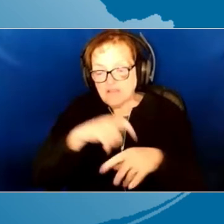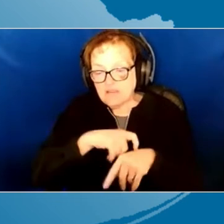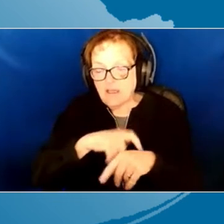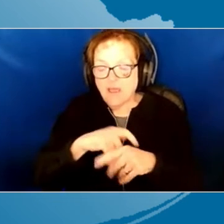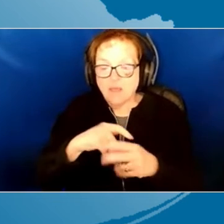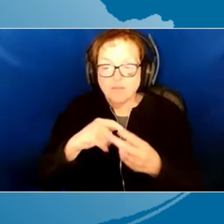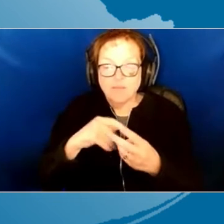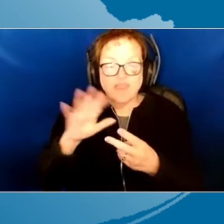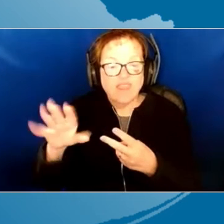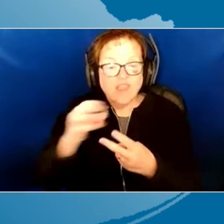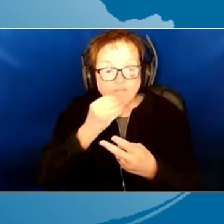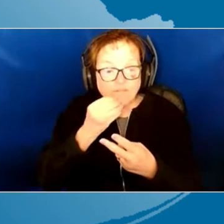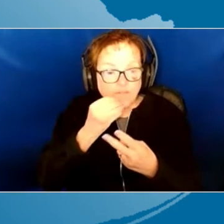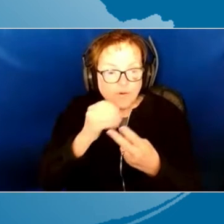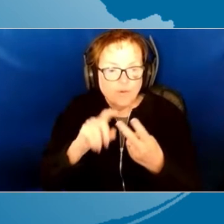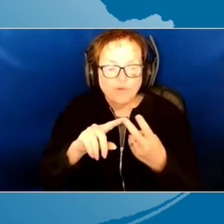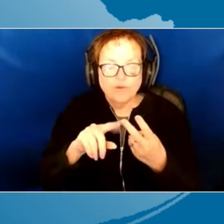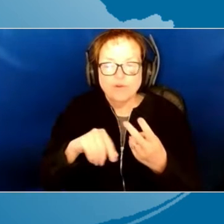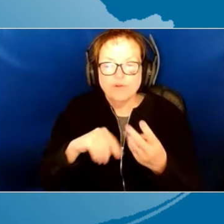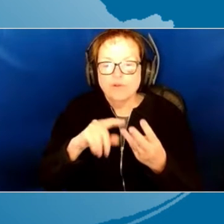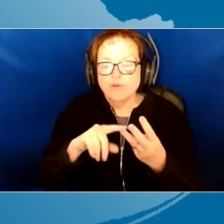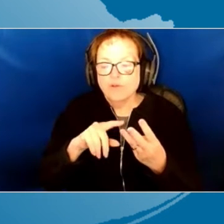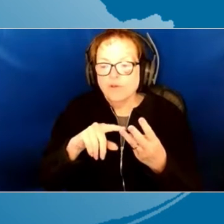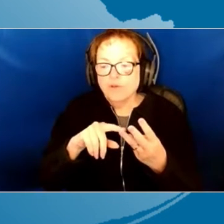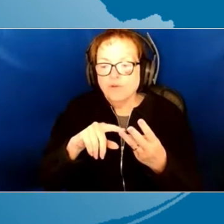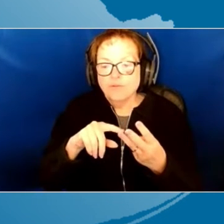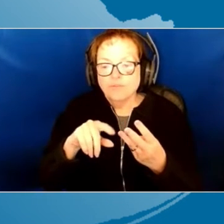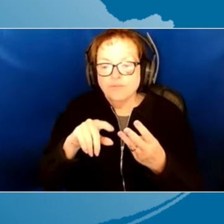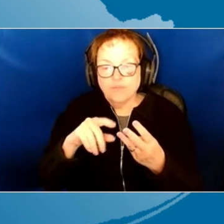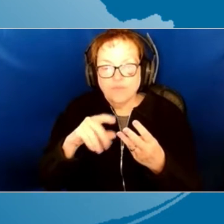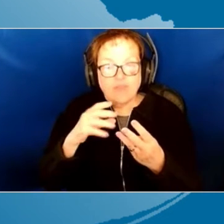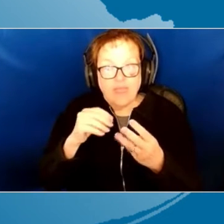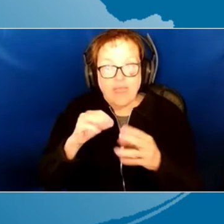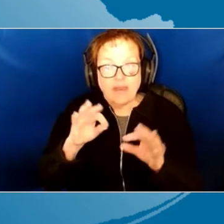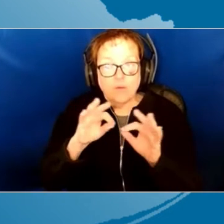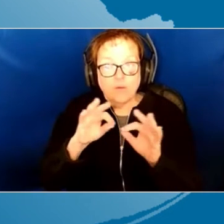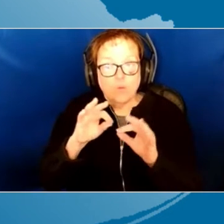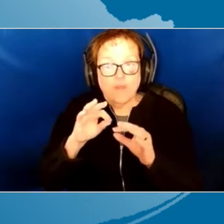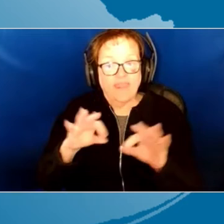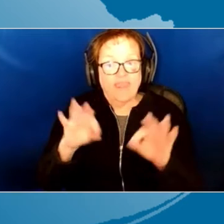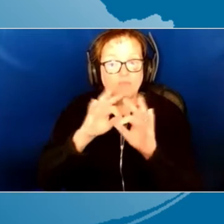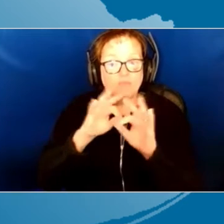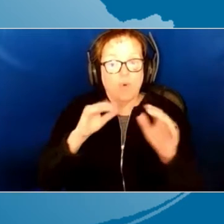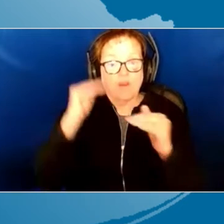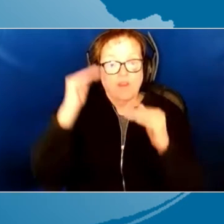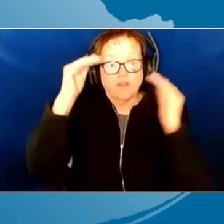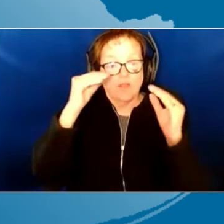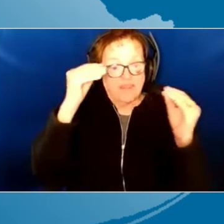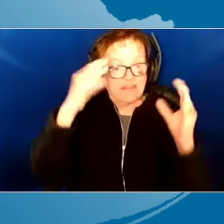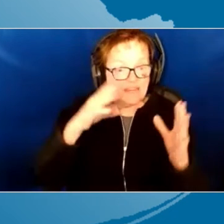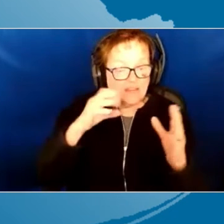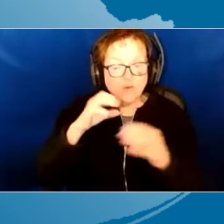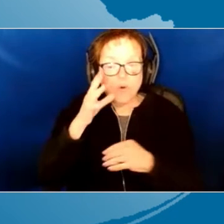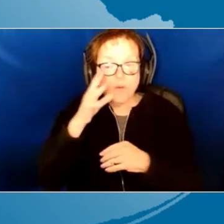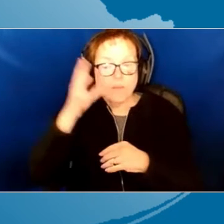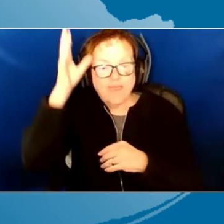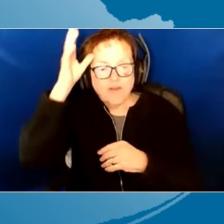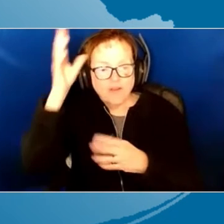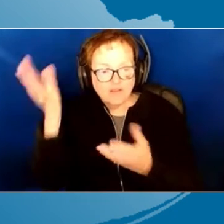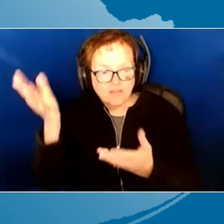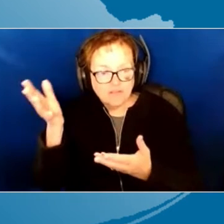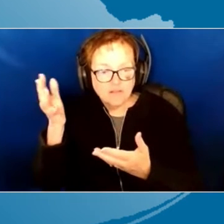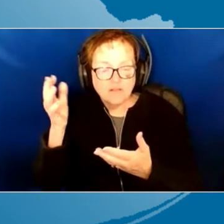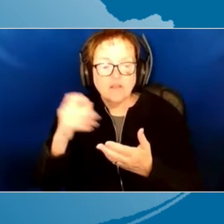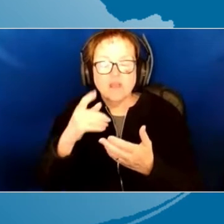snack food at snack time. And it comes with an important adult, the teacher and the parent. So what's the activity we're going to focus on